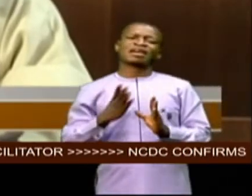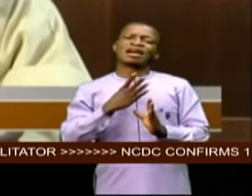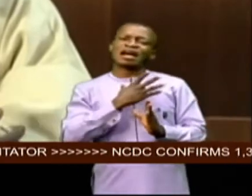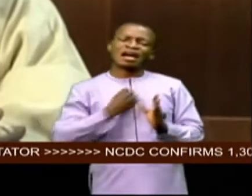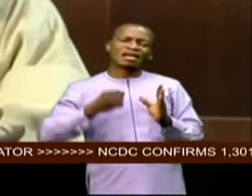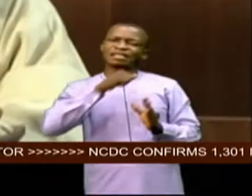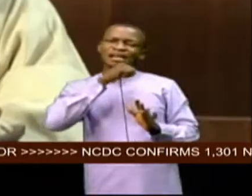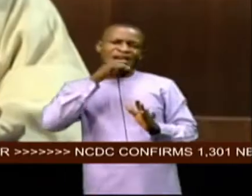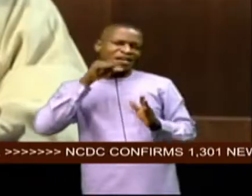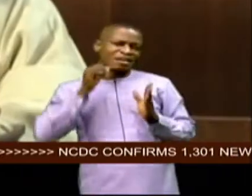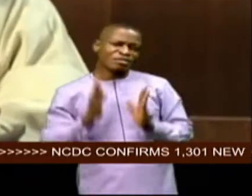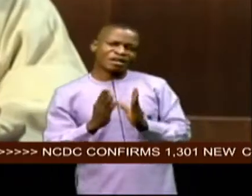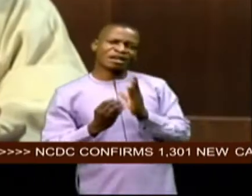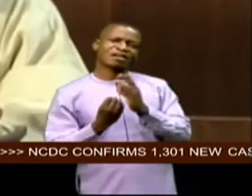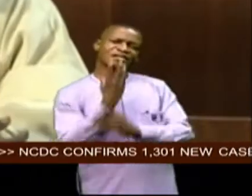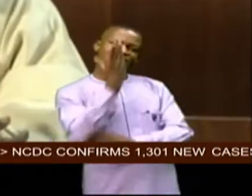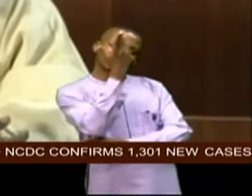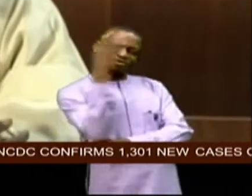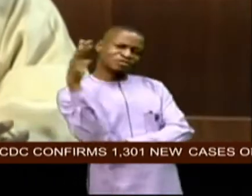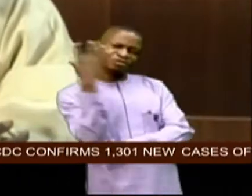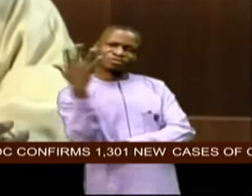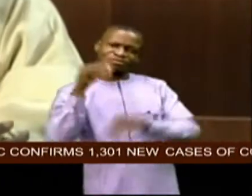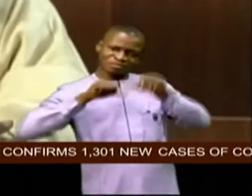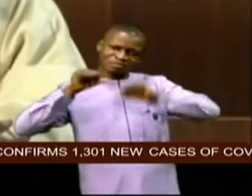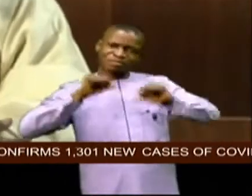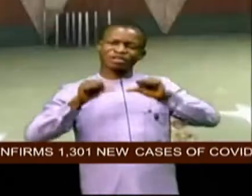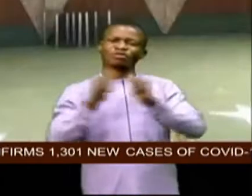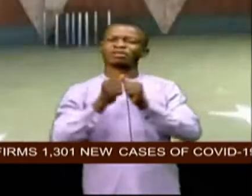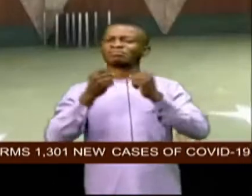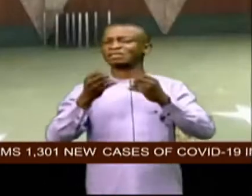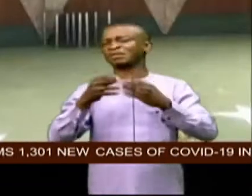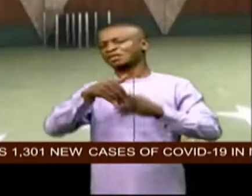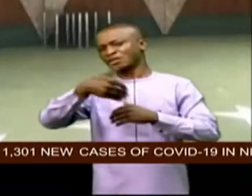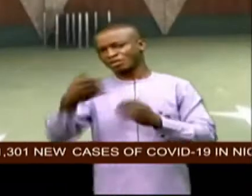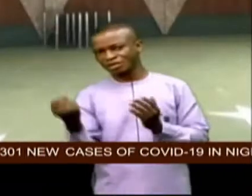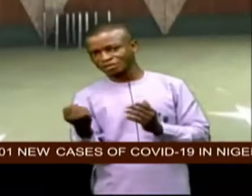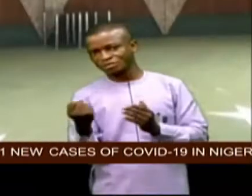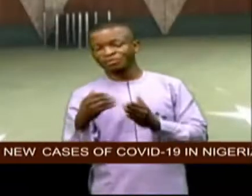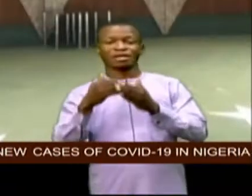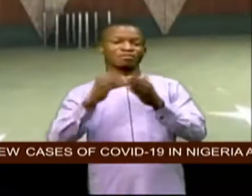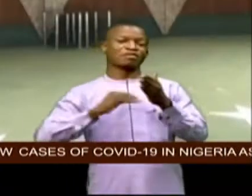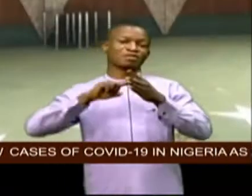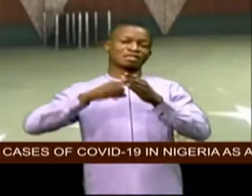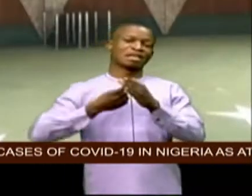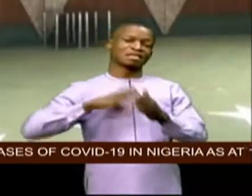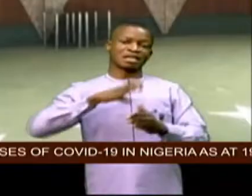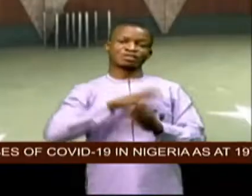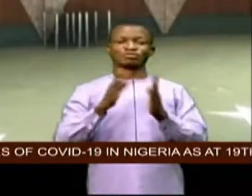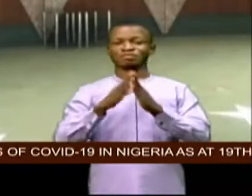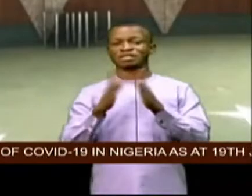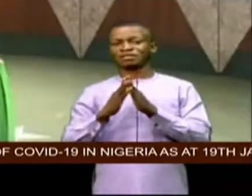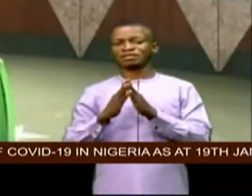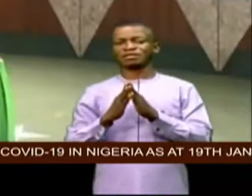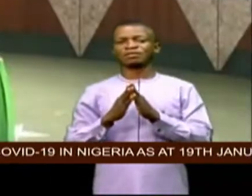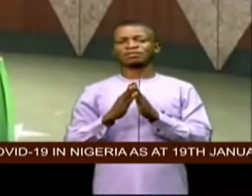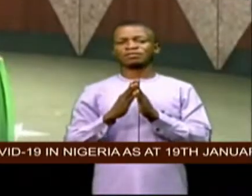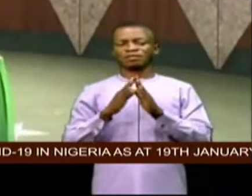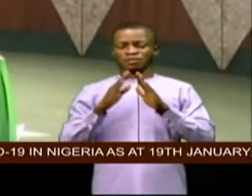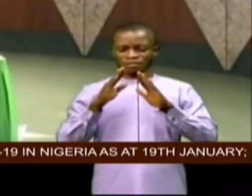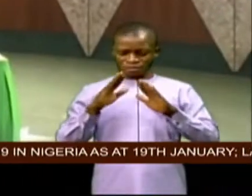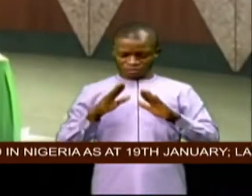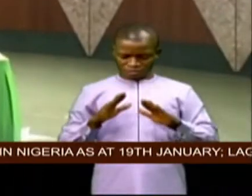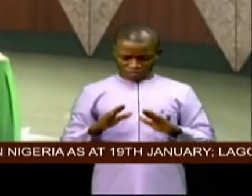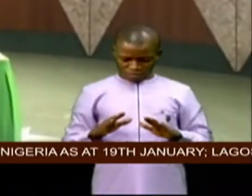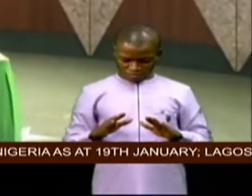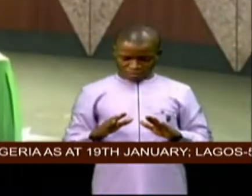agricultural practitioners and so on and so forth before the commencement of the council's meeting a moment of silence was observed